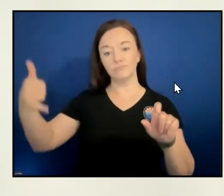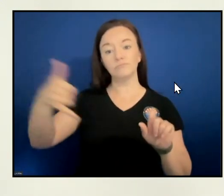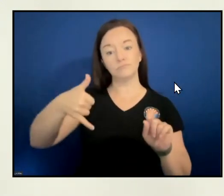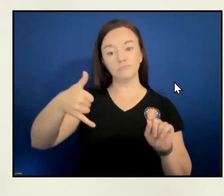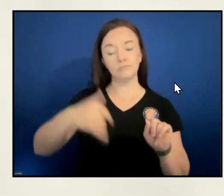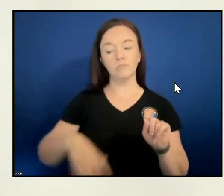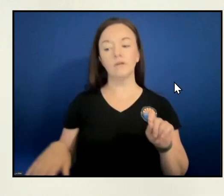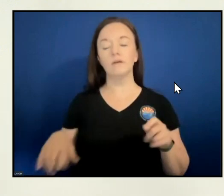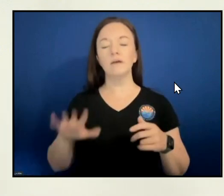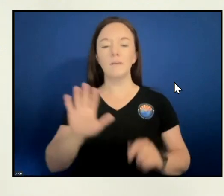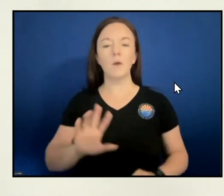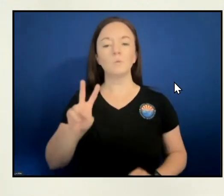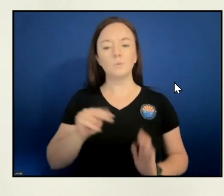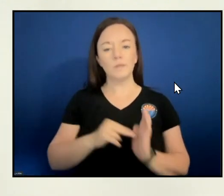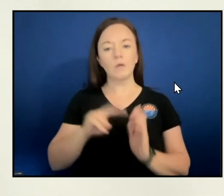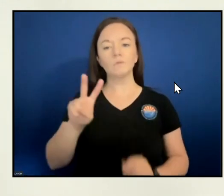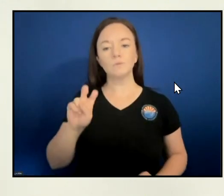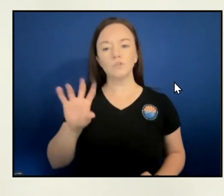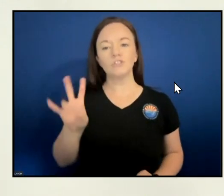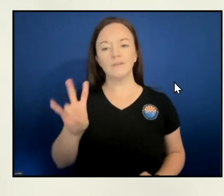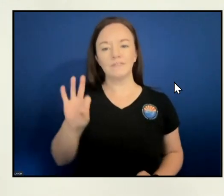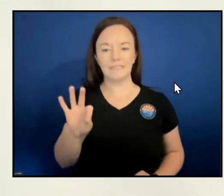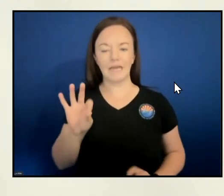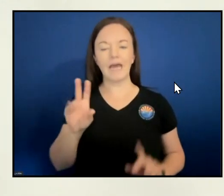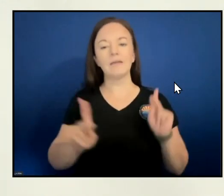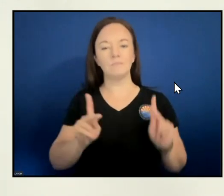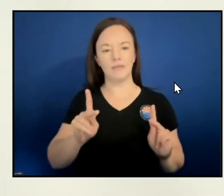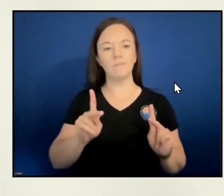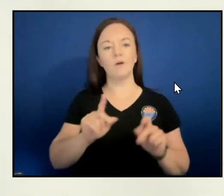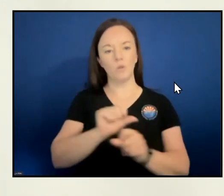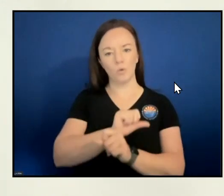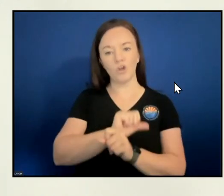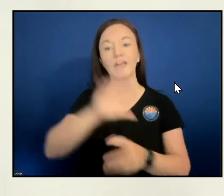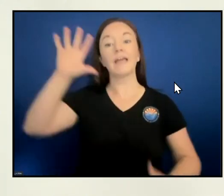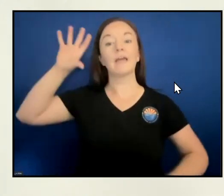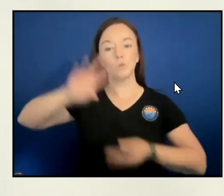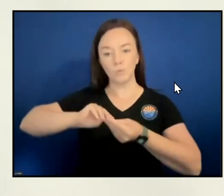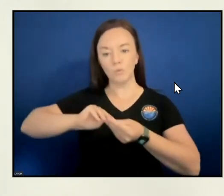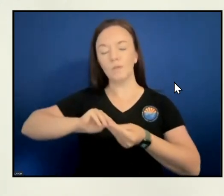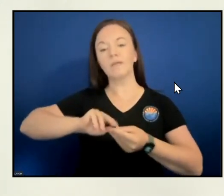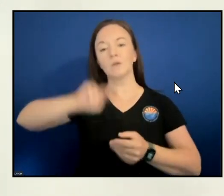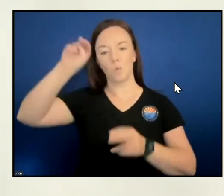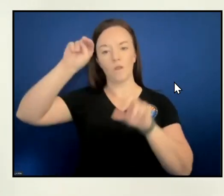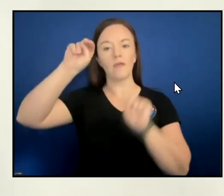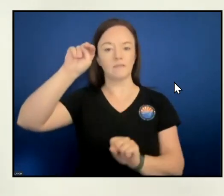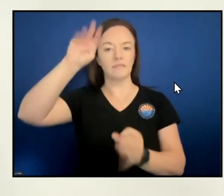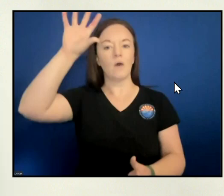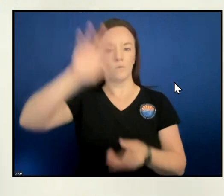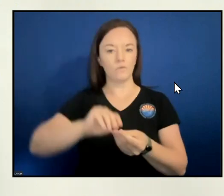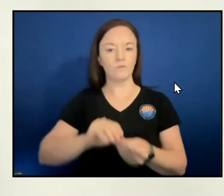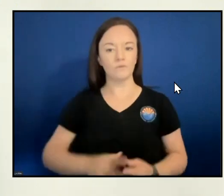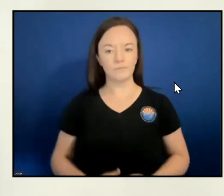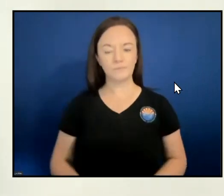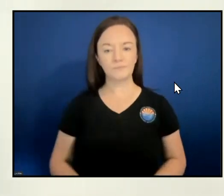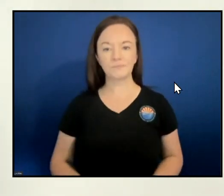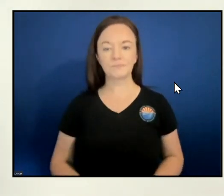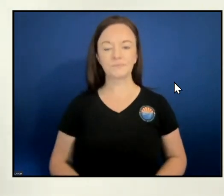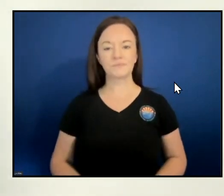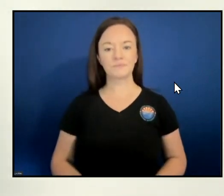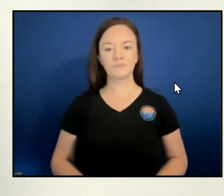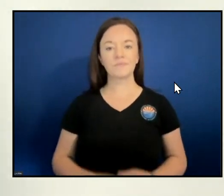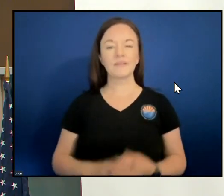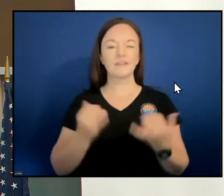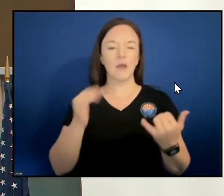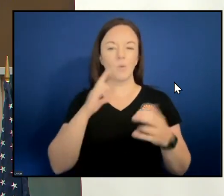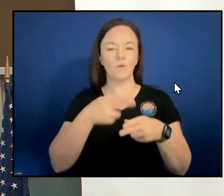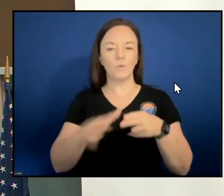,279 people, and that counts North and South Zone. With that, we'll go into a quick operational